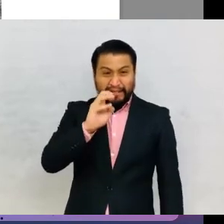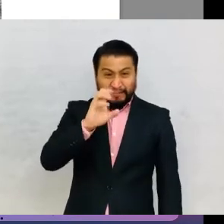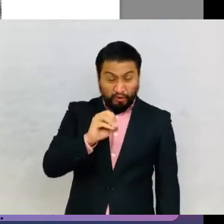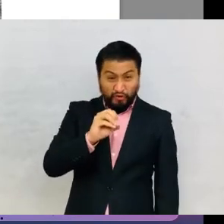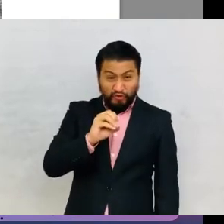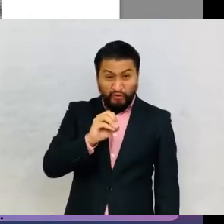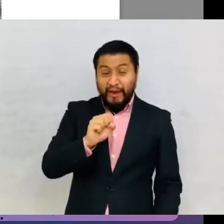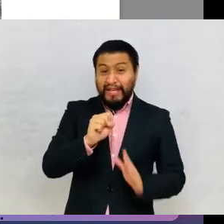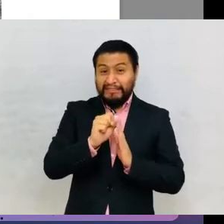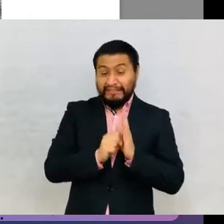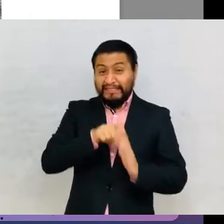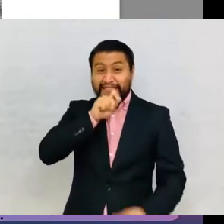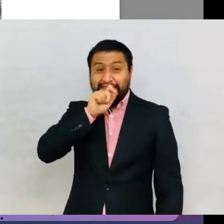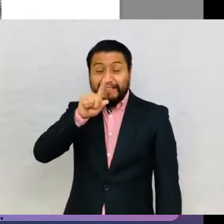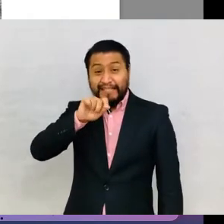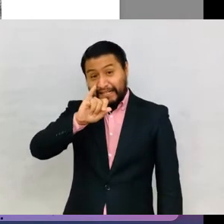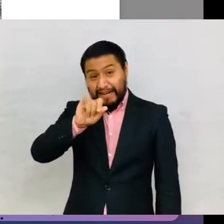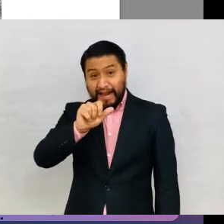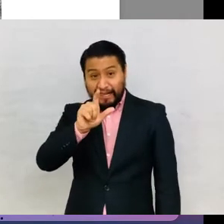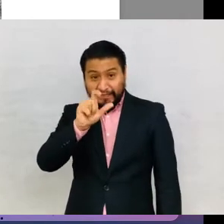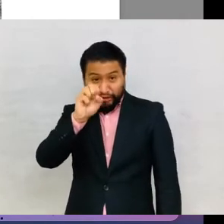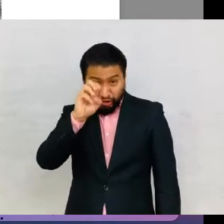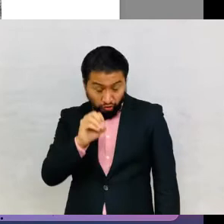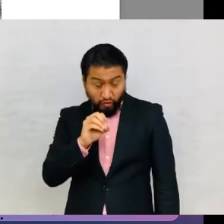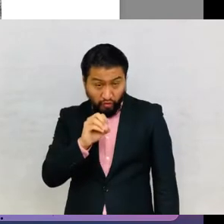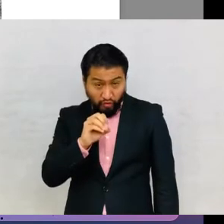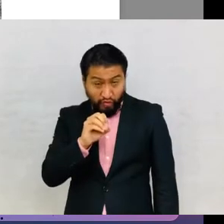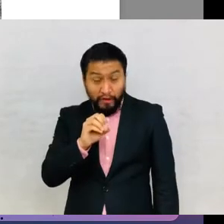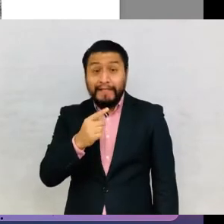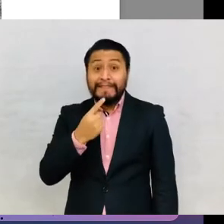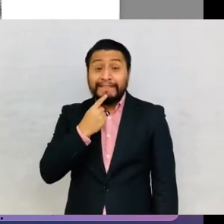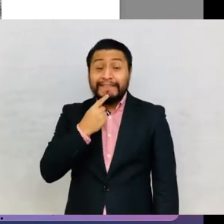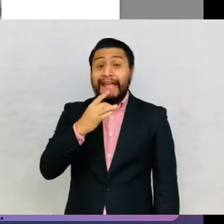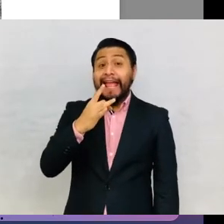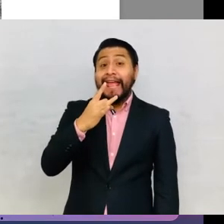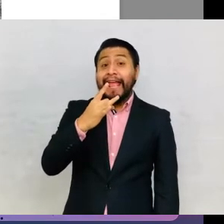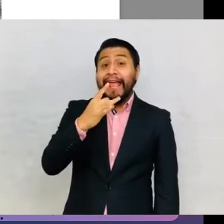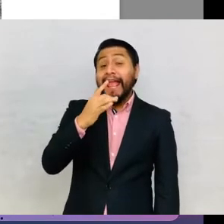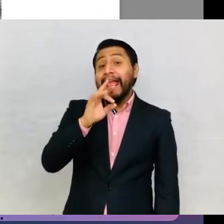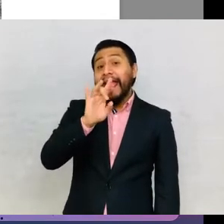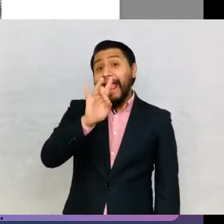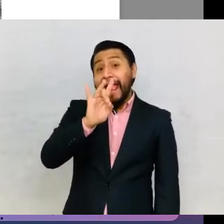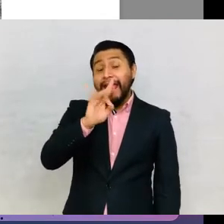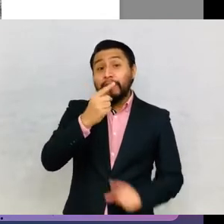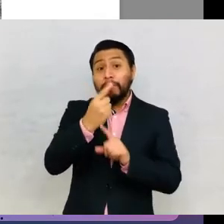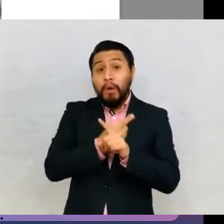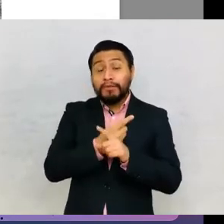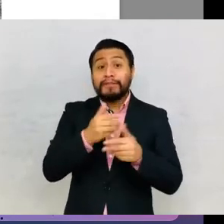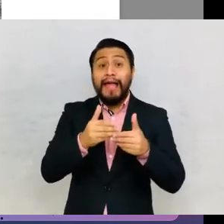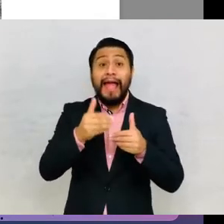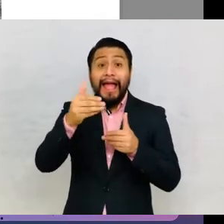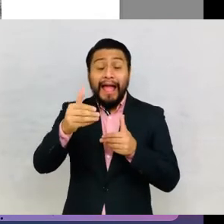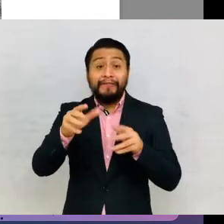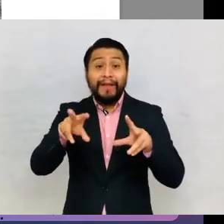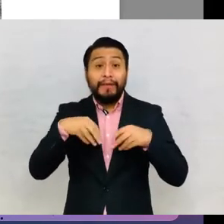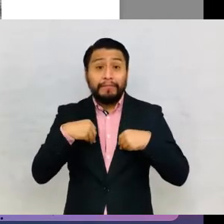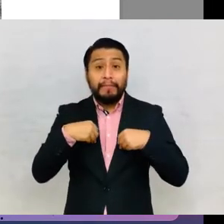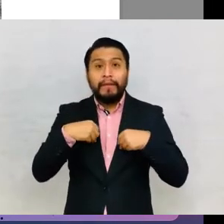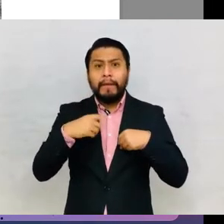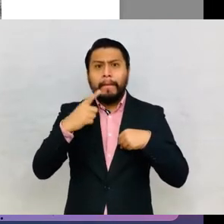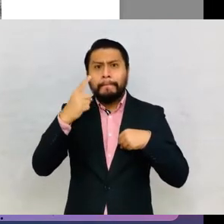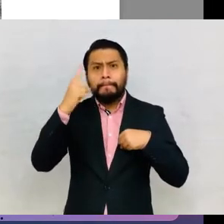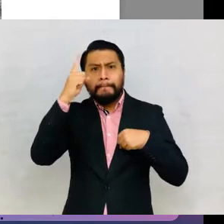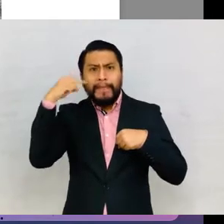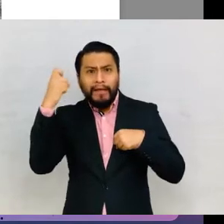the boy came. It says, eight months after admission, because the text of the book